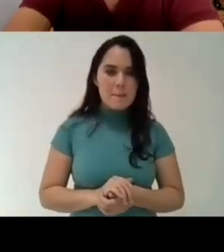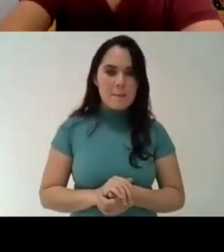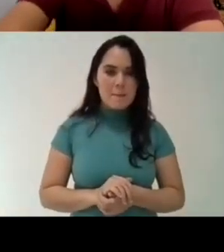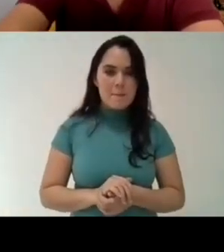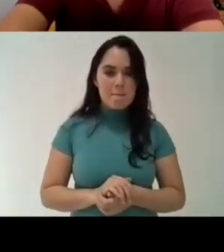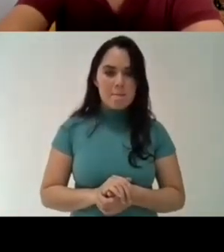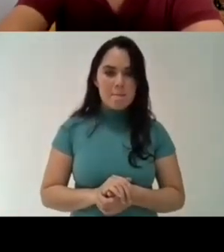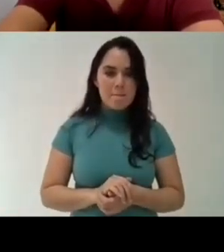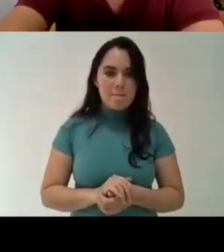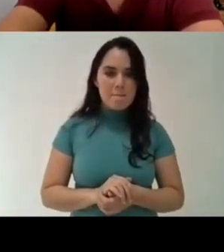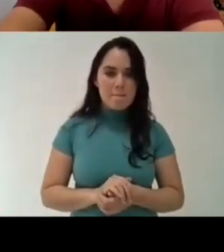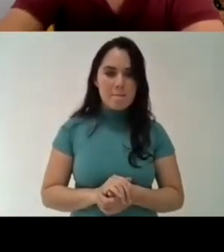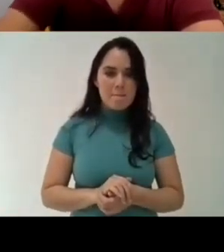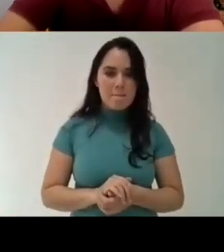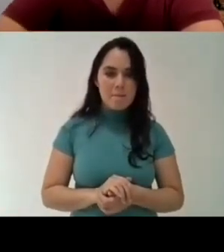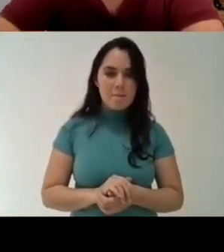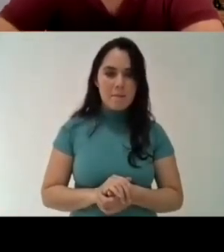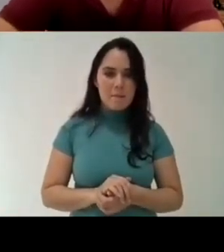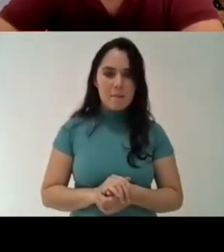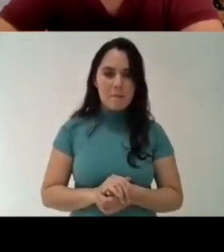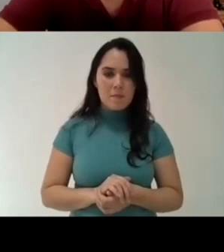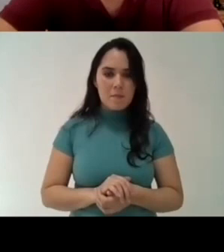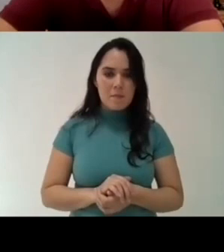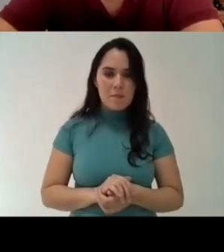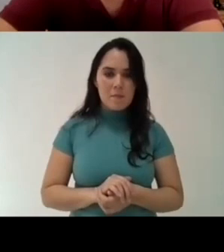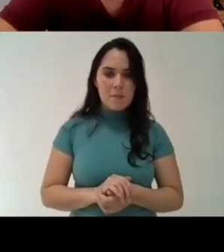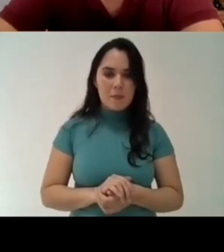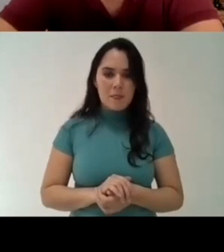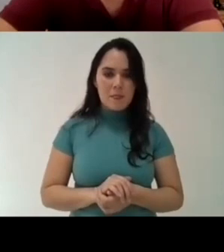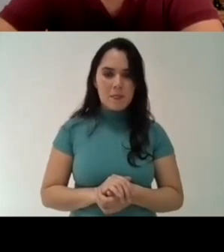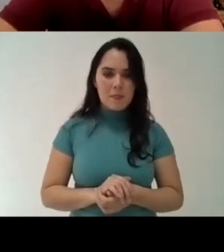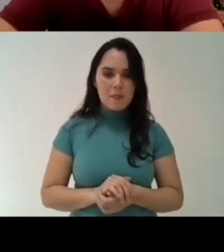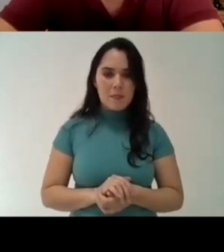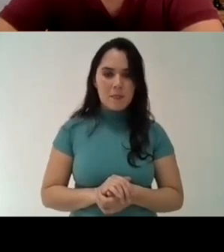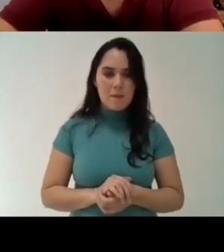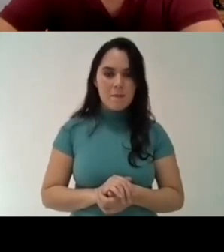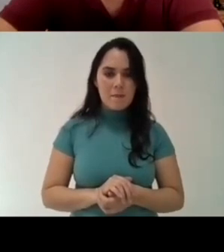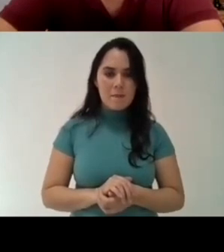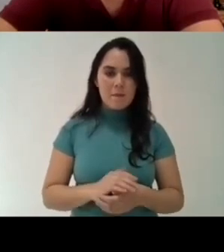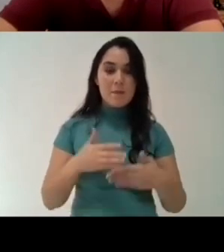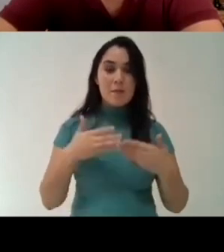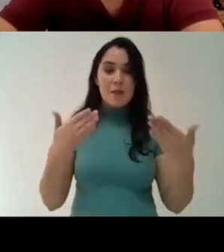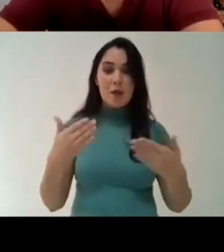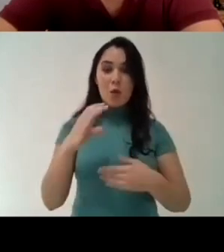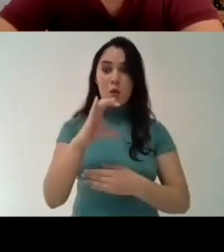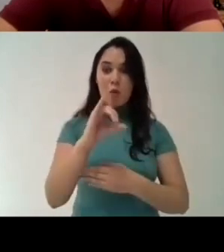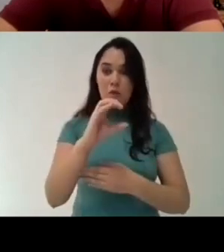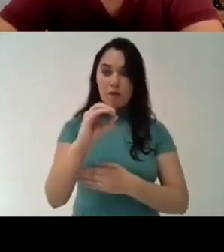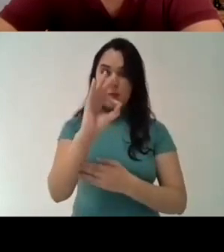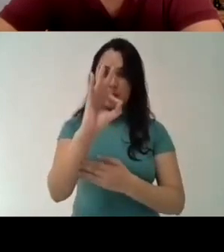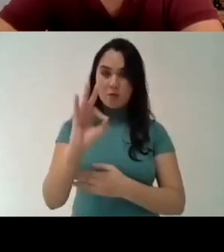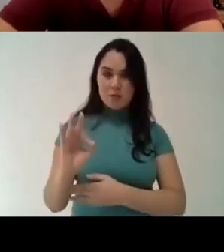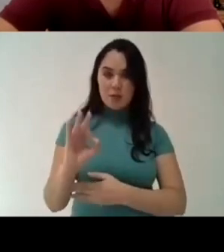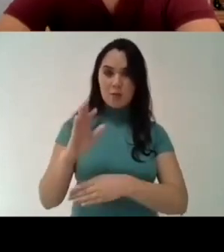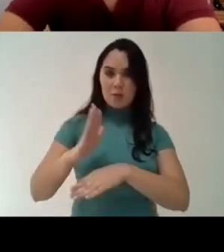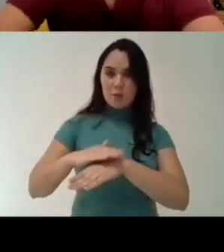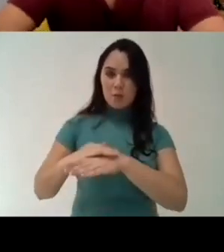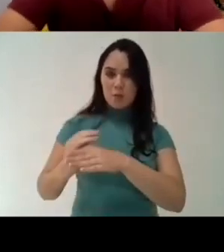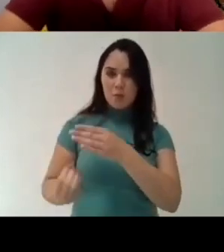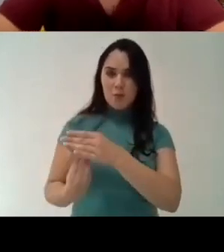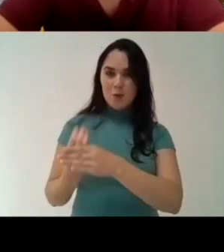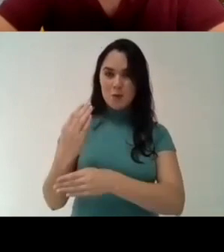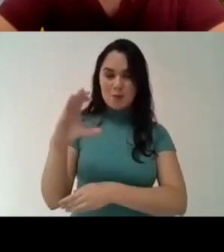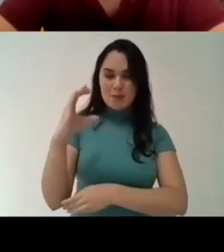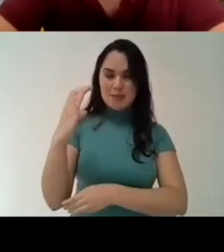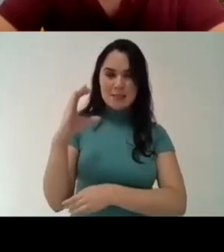The university produces over 90 percent of this of the of the science